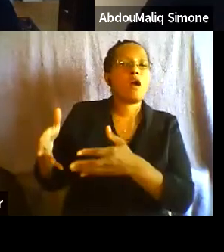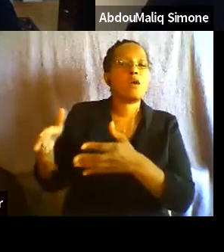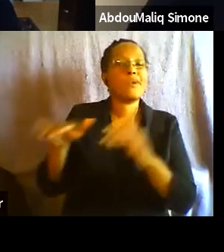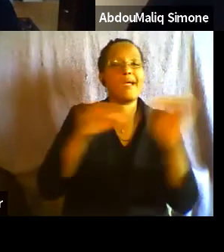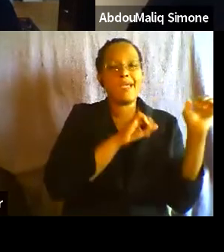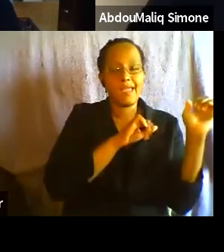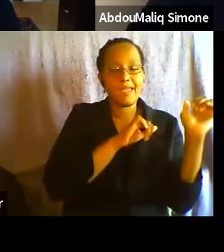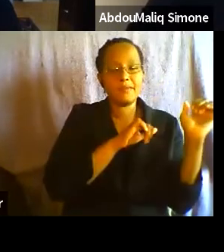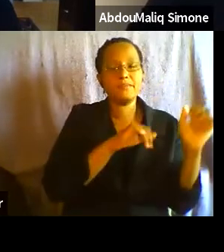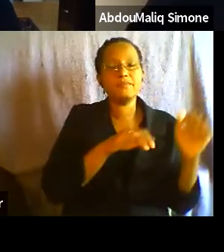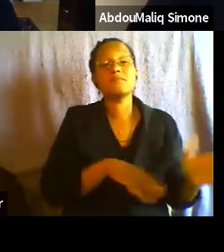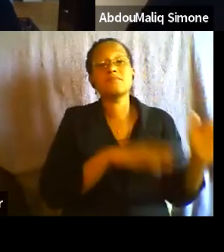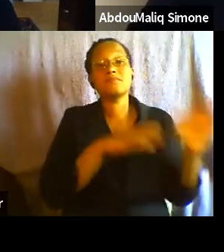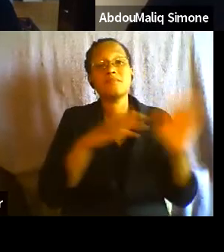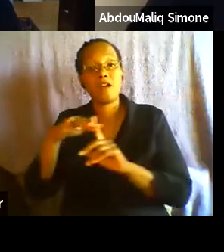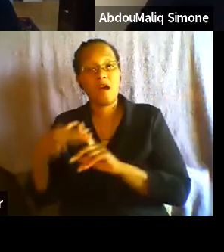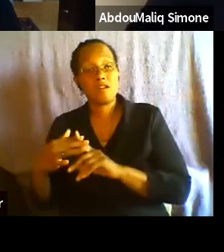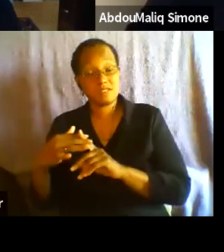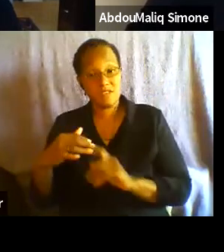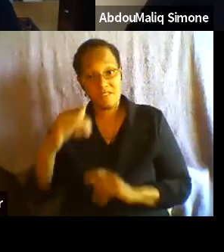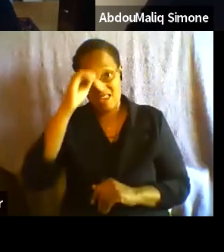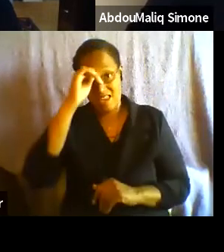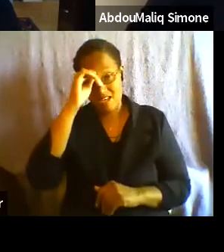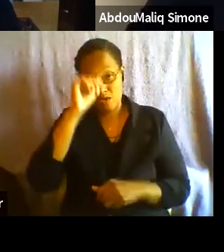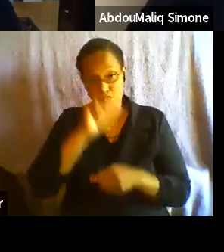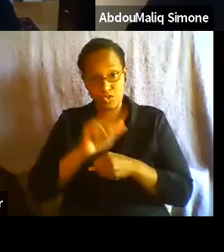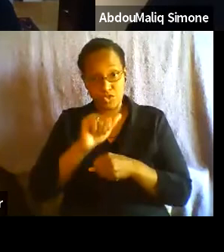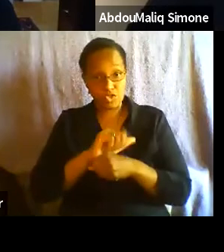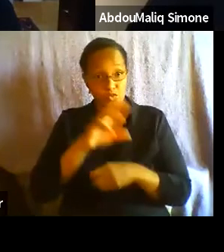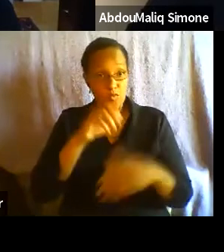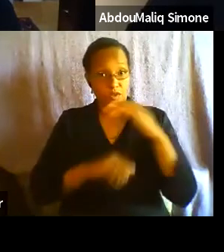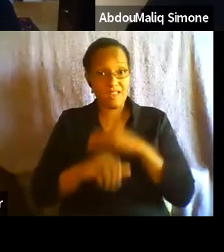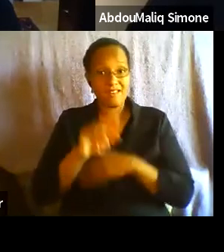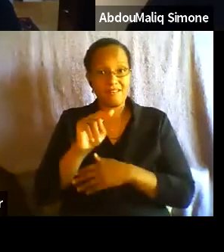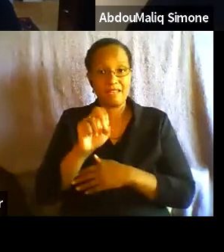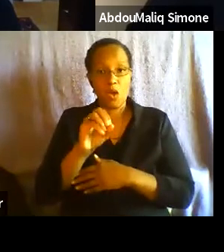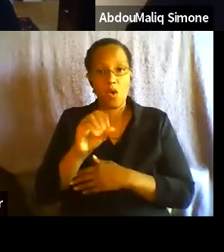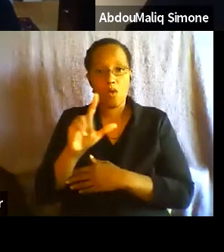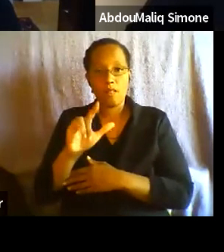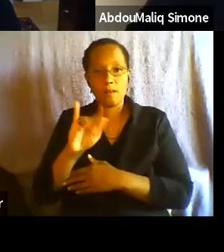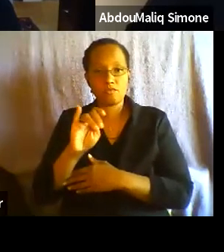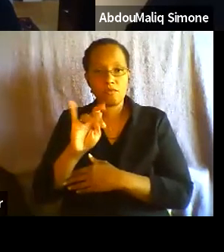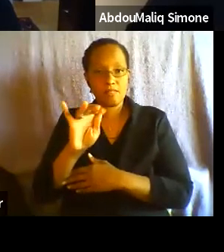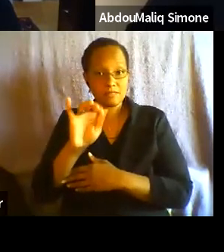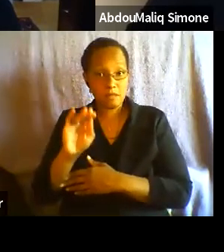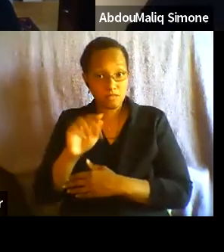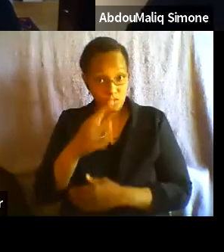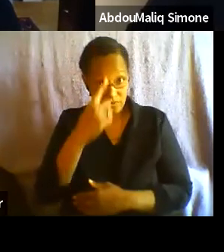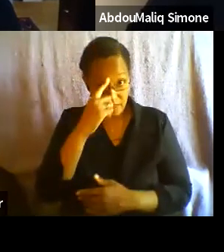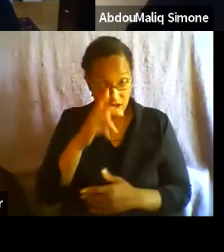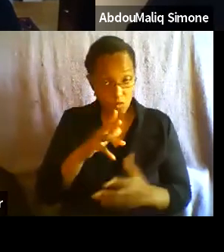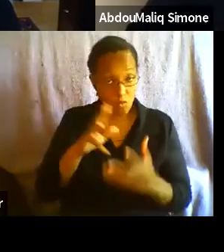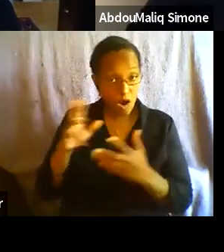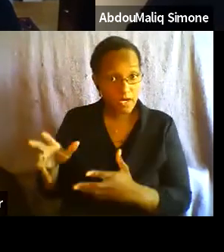labor within Indian neoliberalism, do you think these walking aways are in between abandonment and